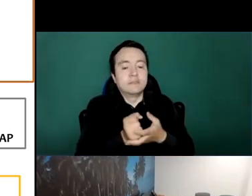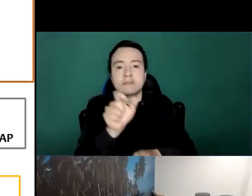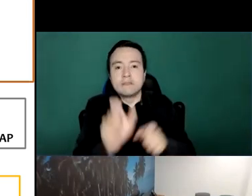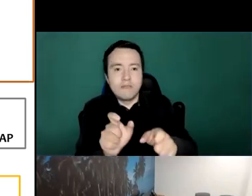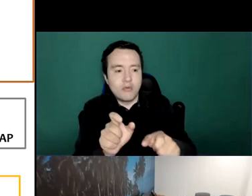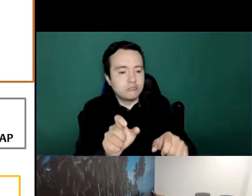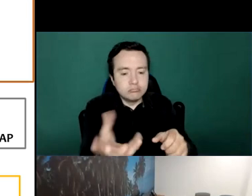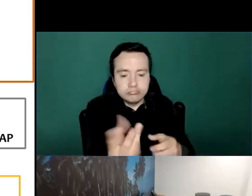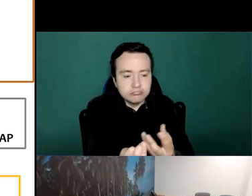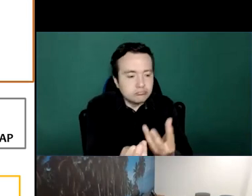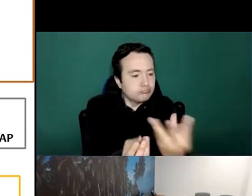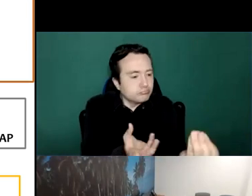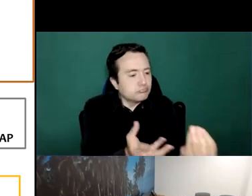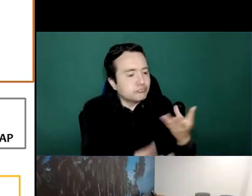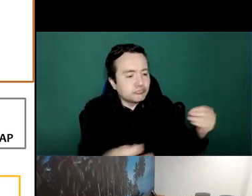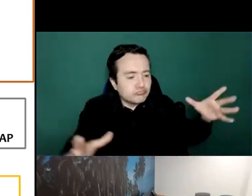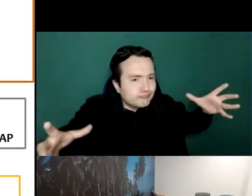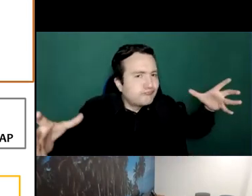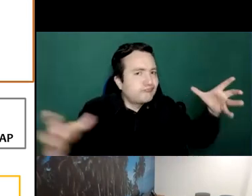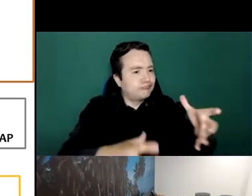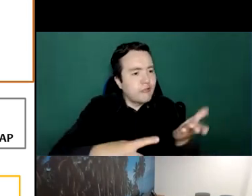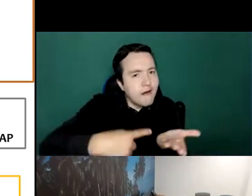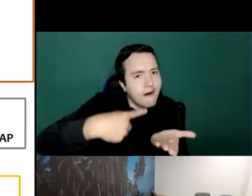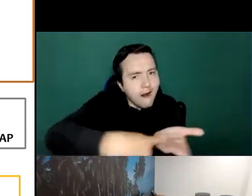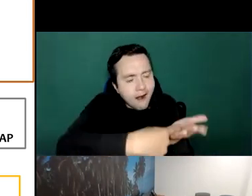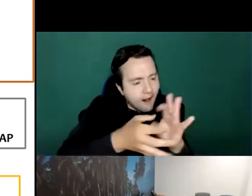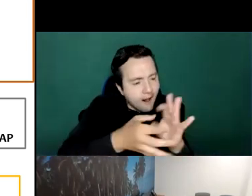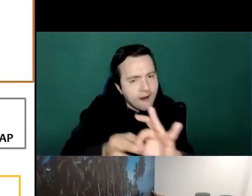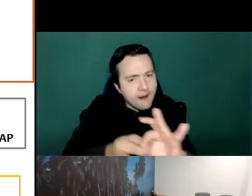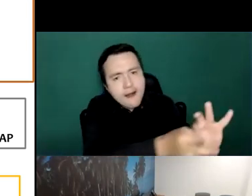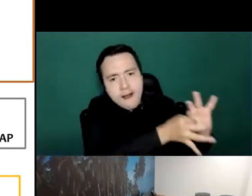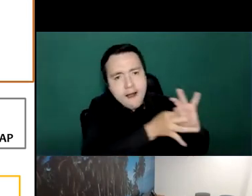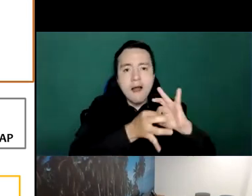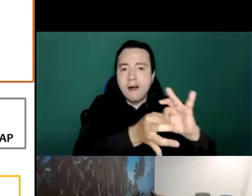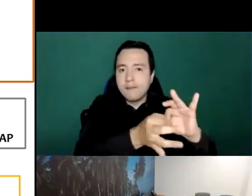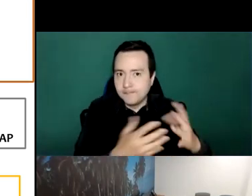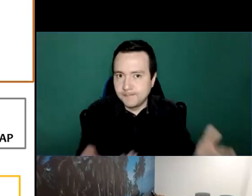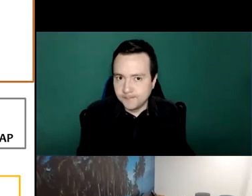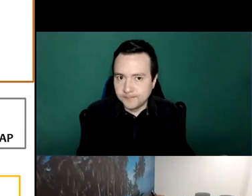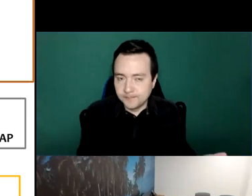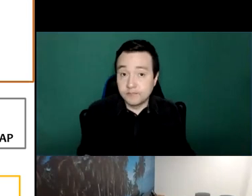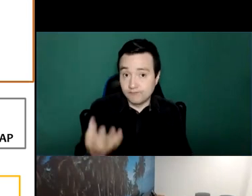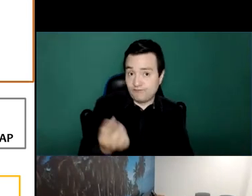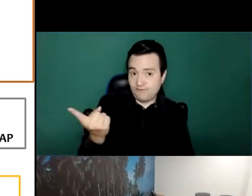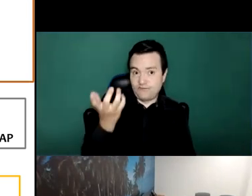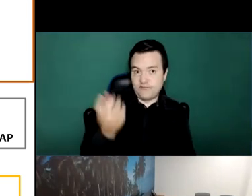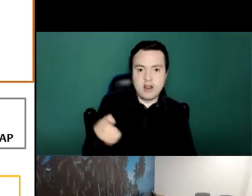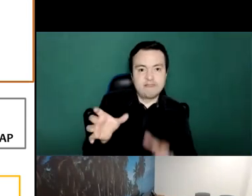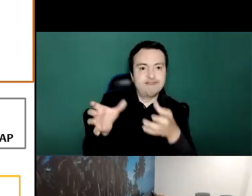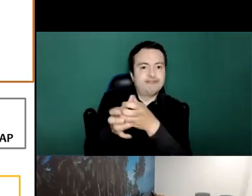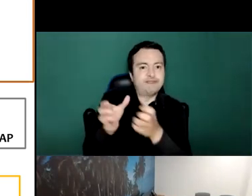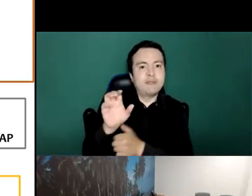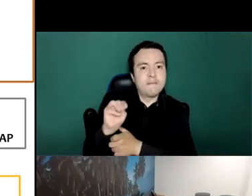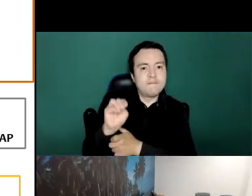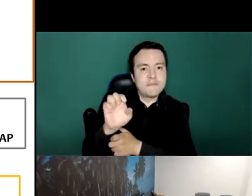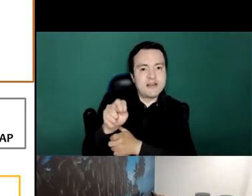all actors in our communication and promotion activity other important actors have also taken